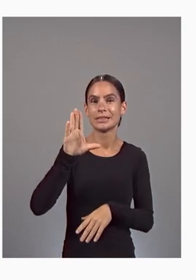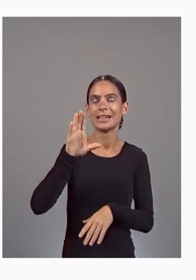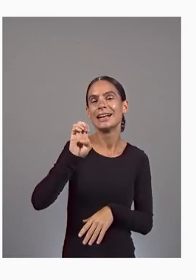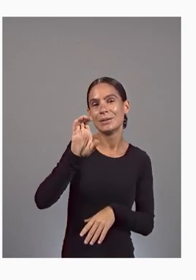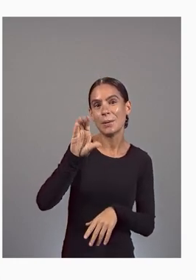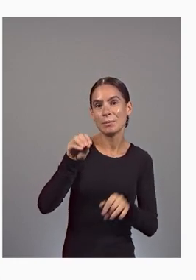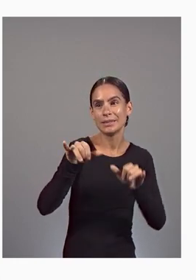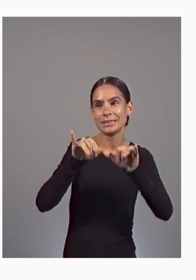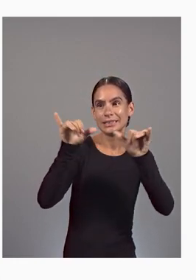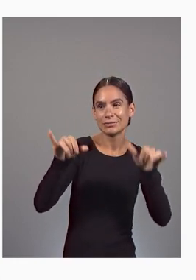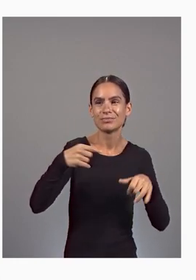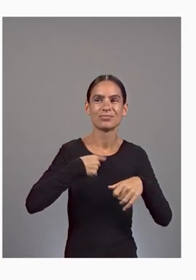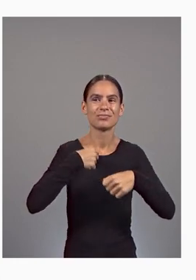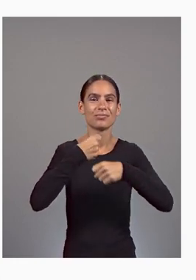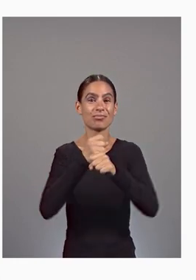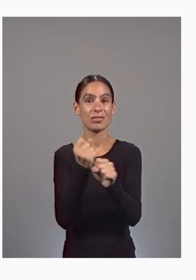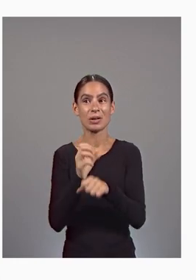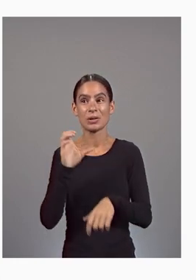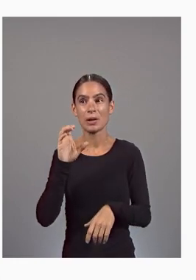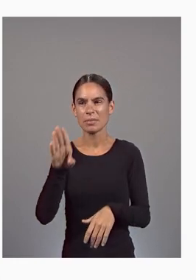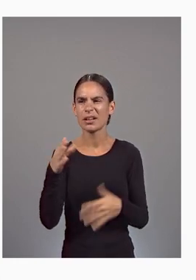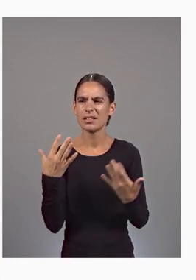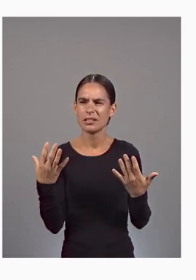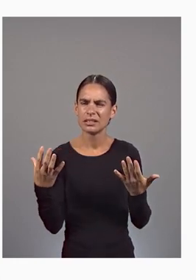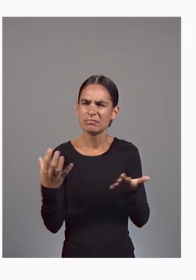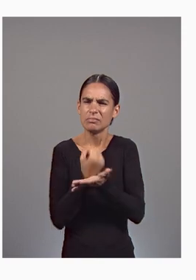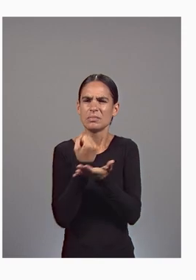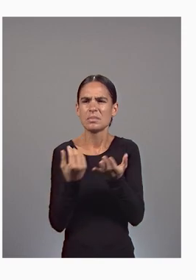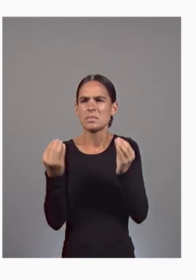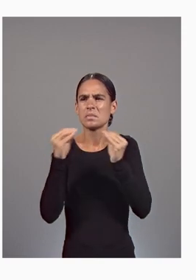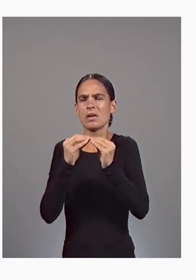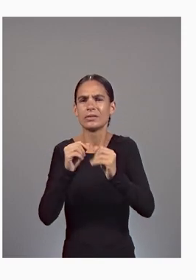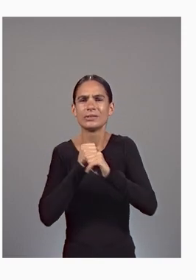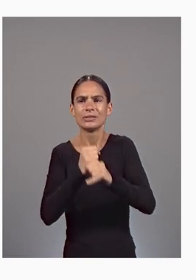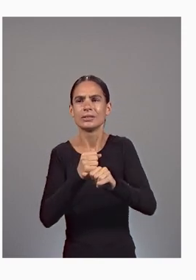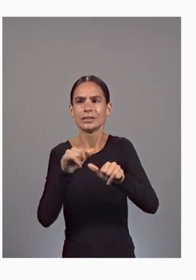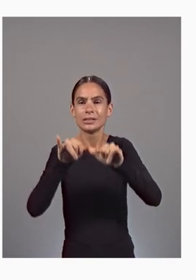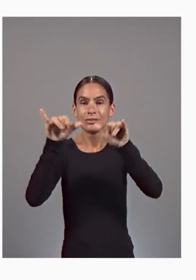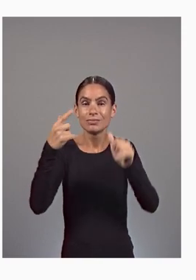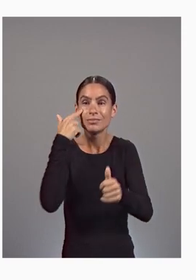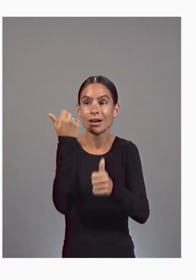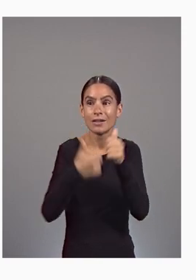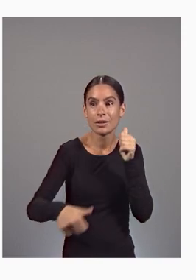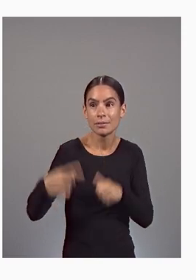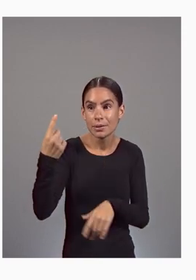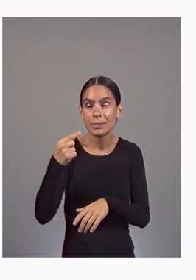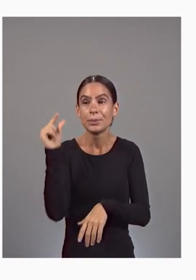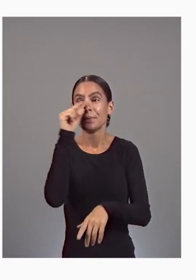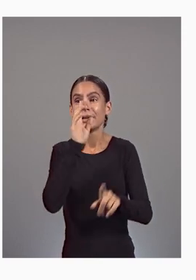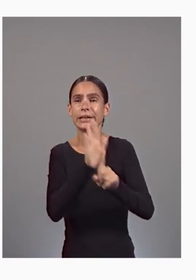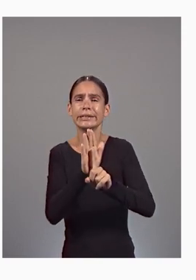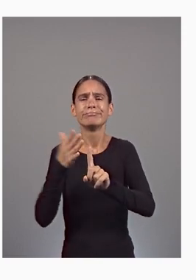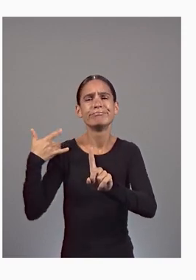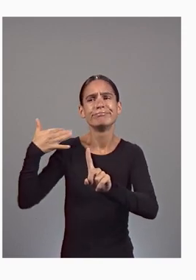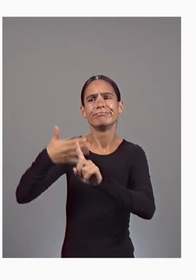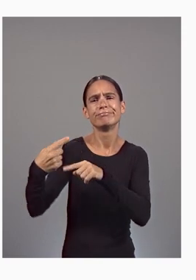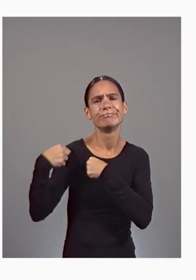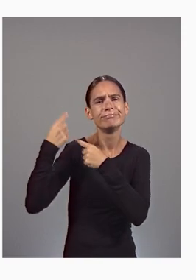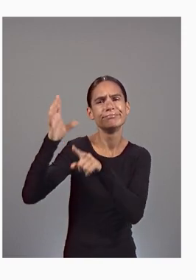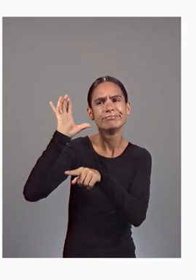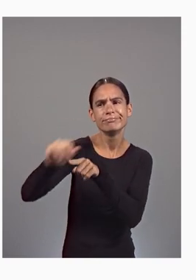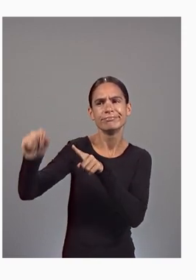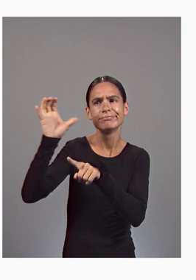financial system for everyone. And Google's history of supporting open source and decentralized ecosystems made this a natural fit.